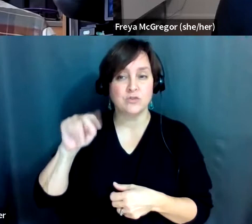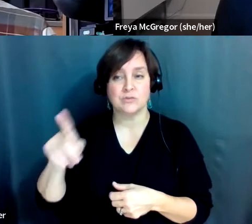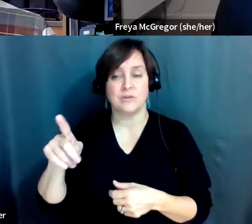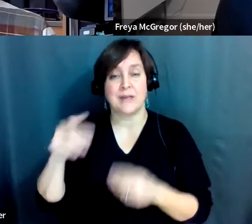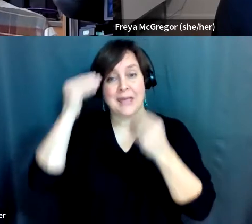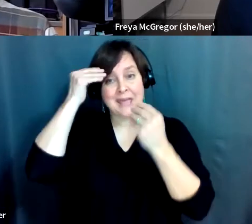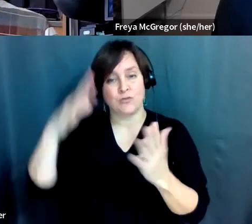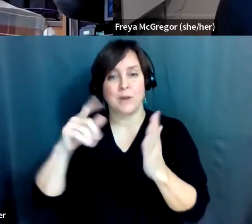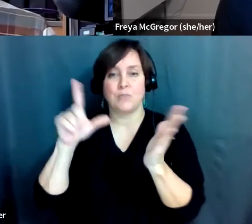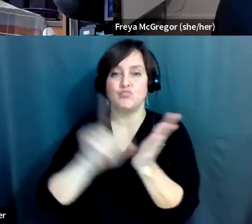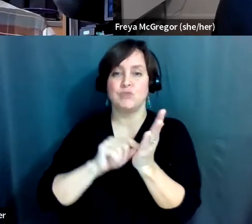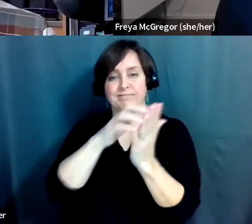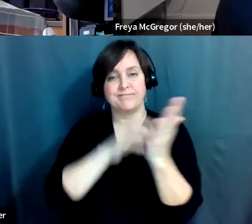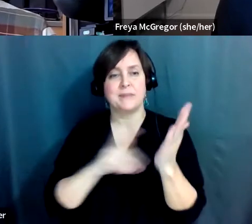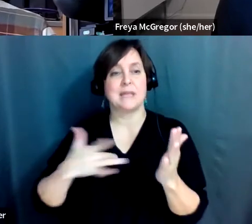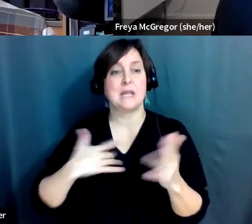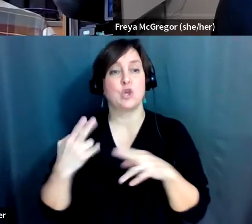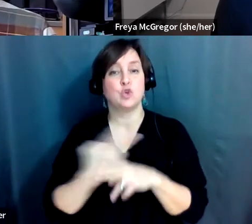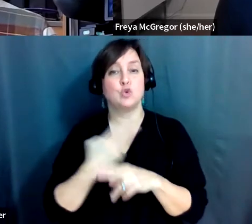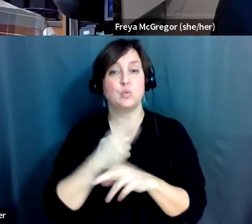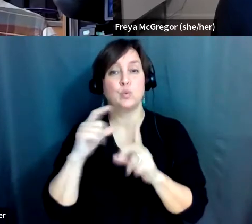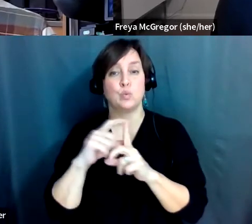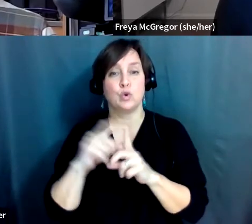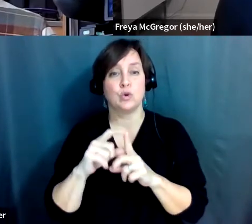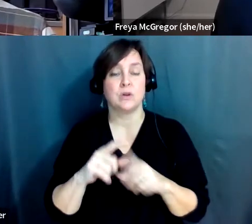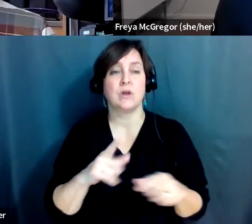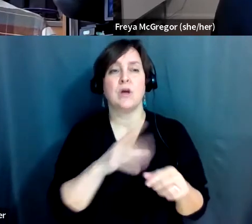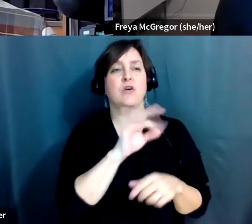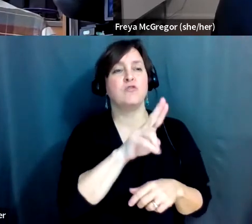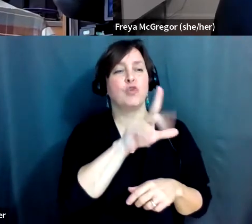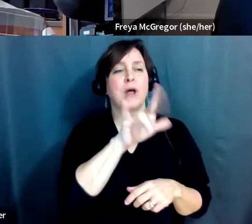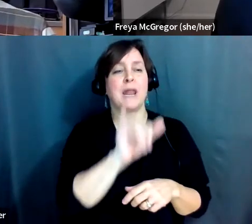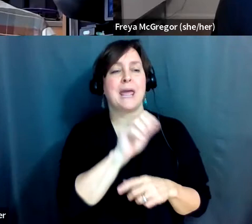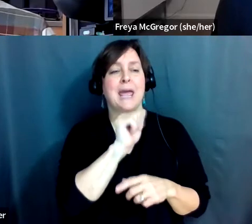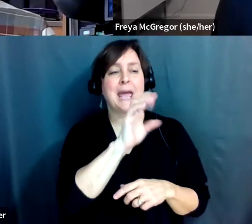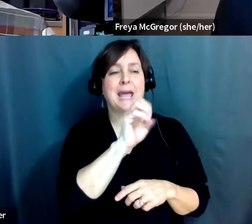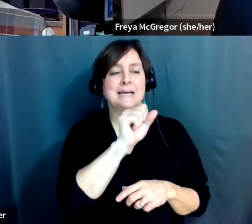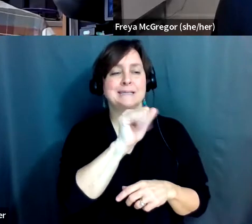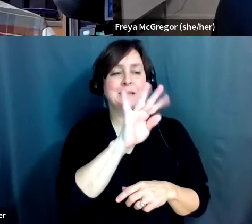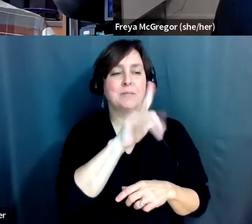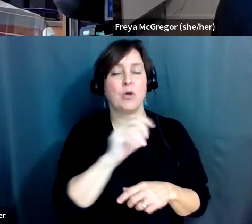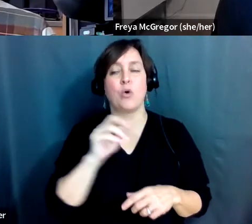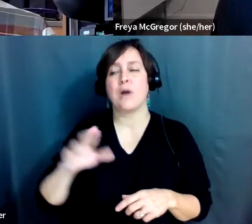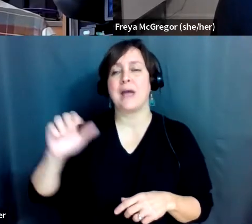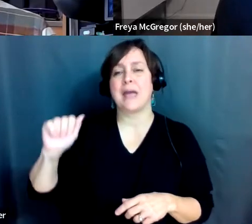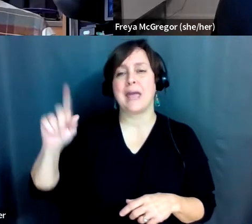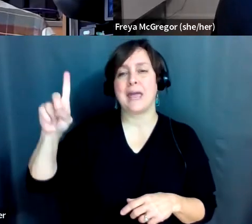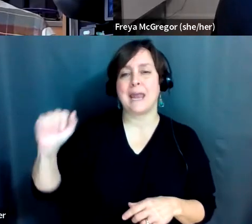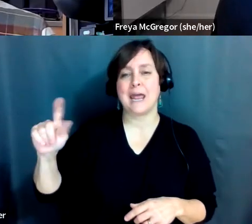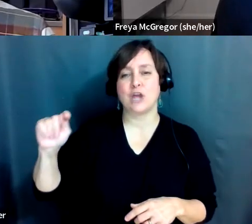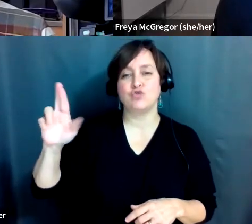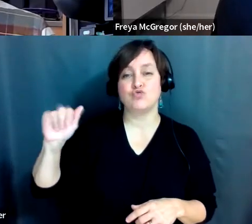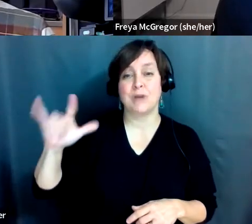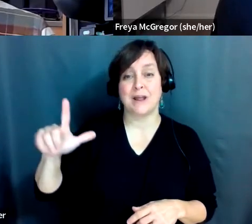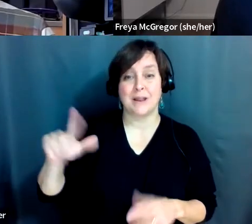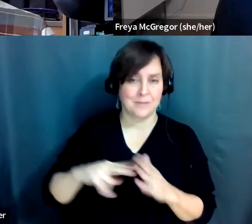and they actually use the word either fully accessible or ADA trail, then that